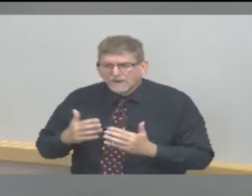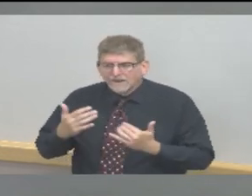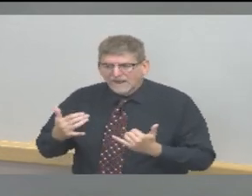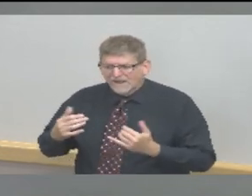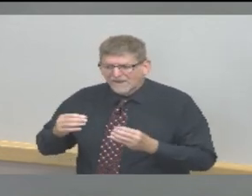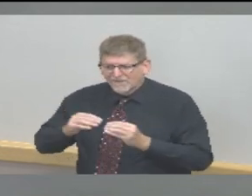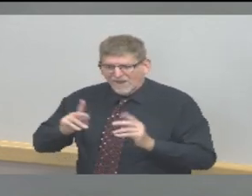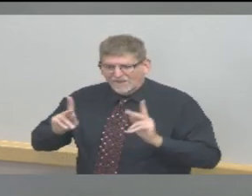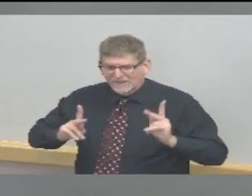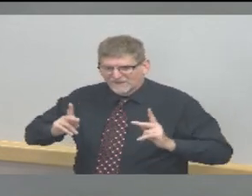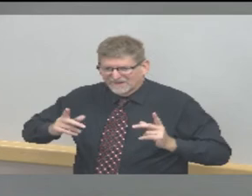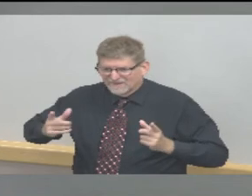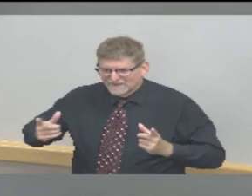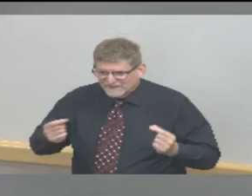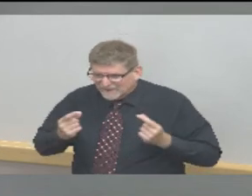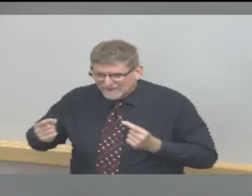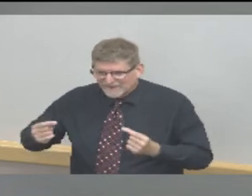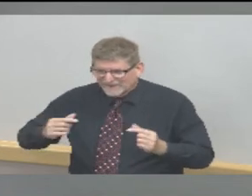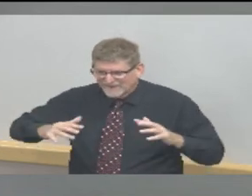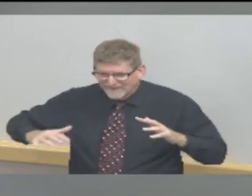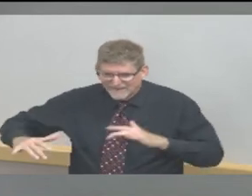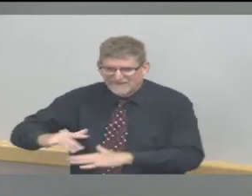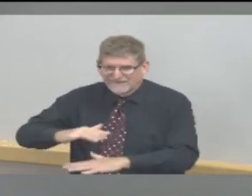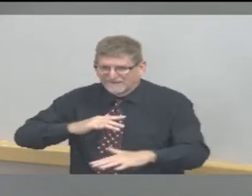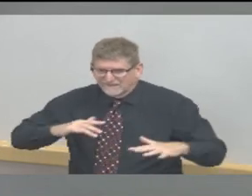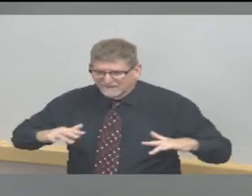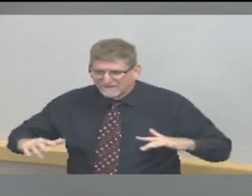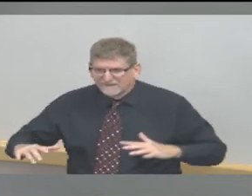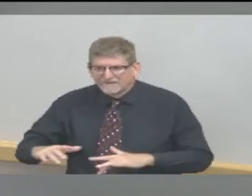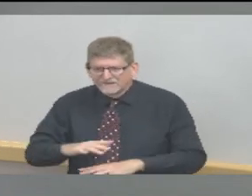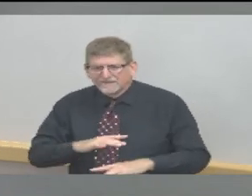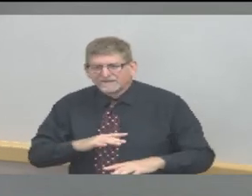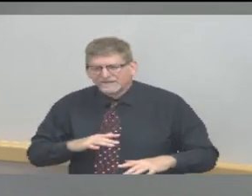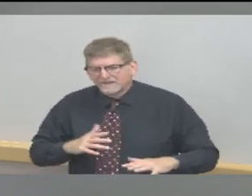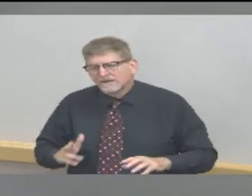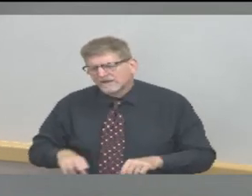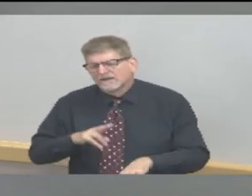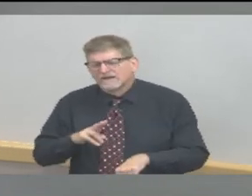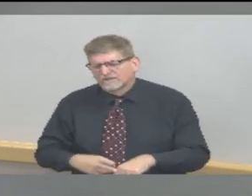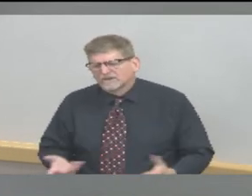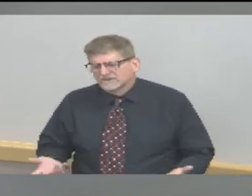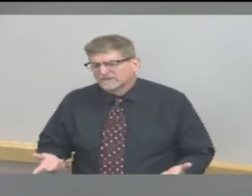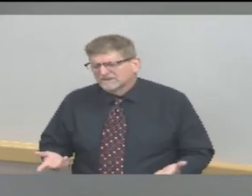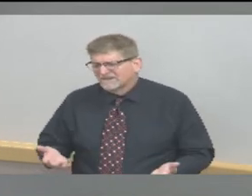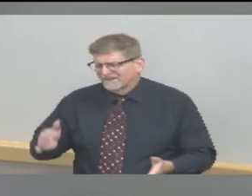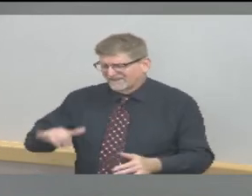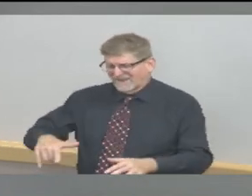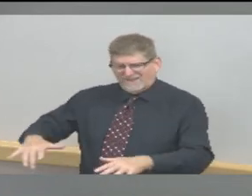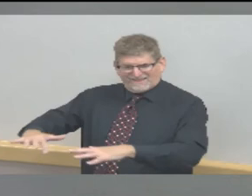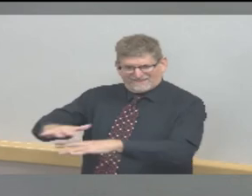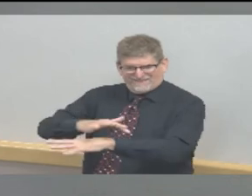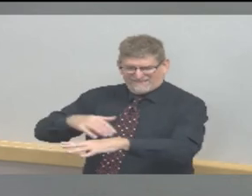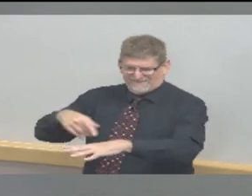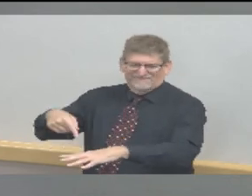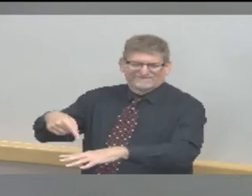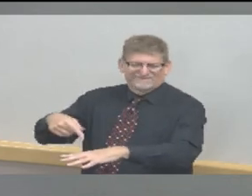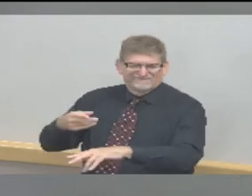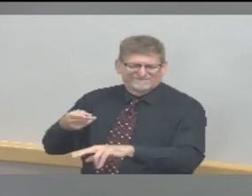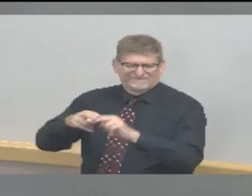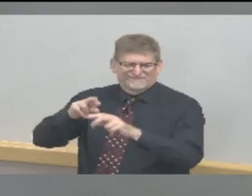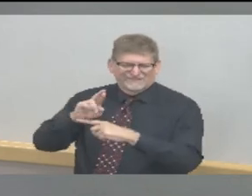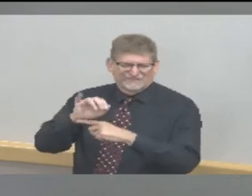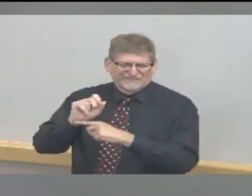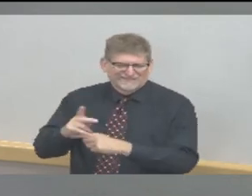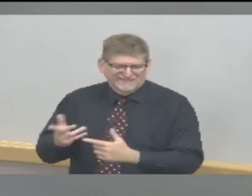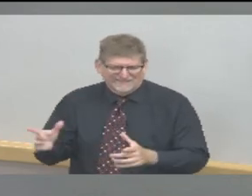more businesses are open, there is, of course, an increased risk of exposure to COVID-19. And that's